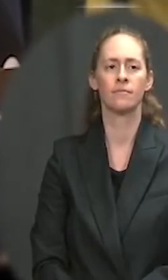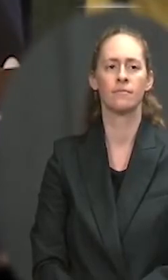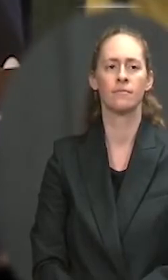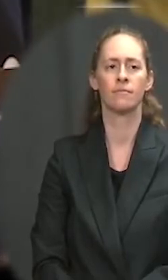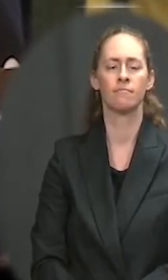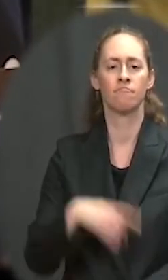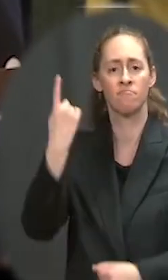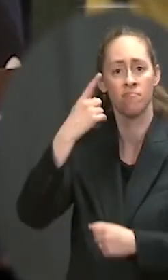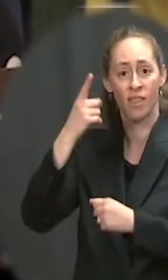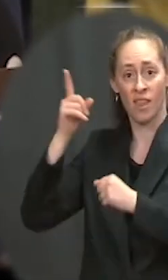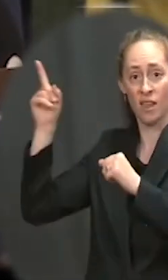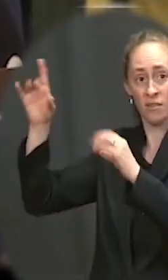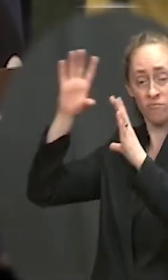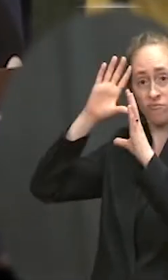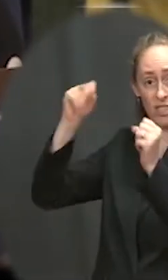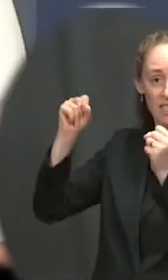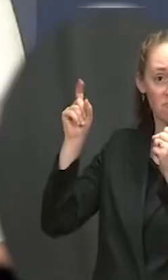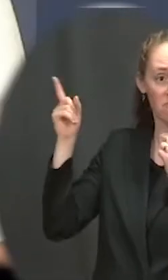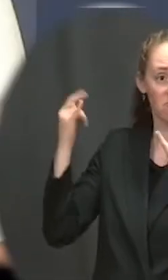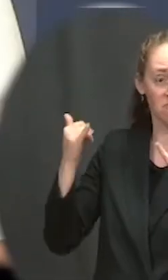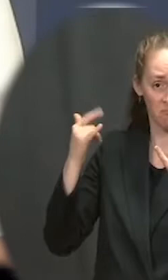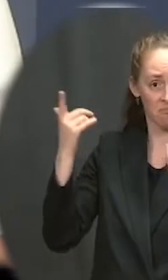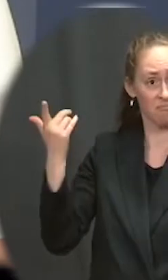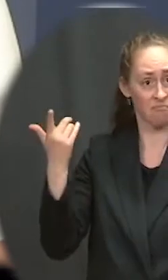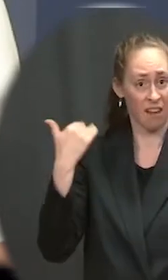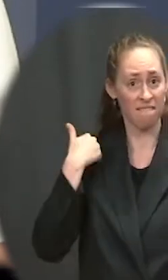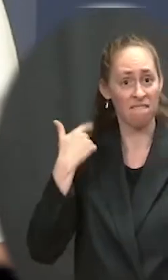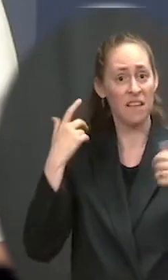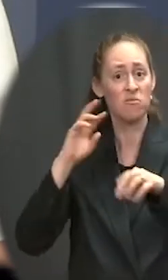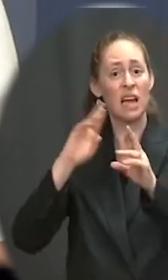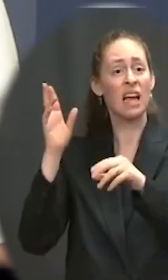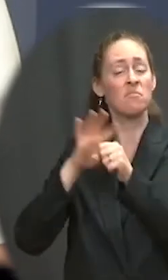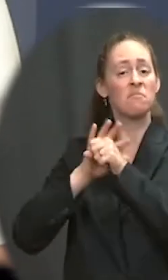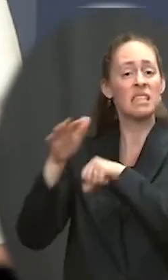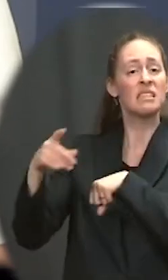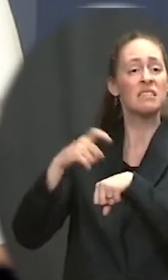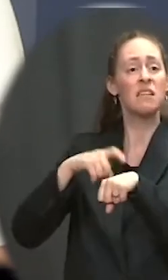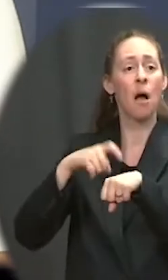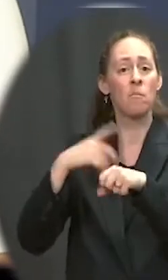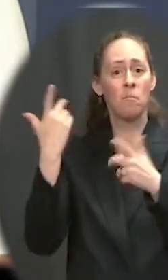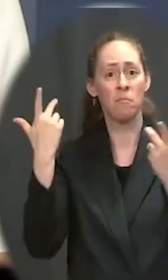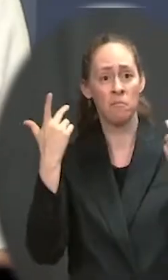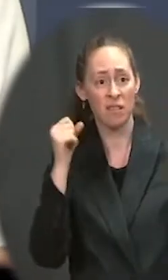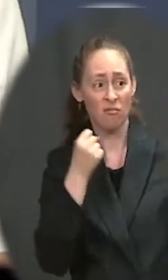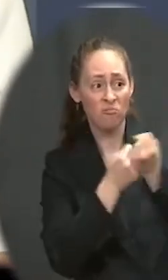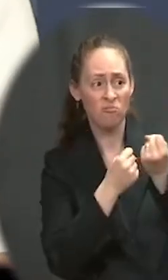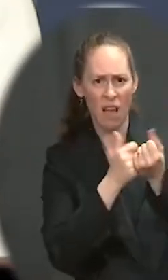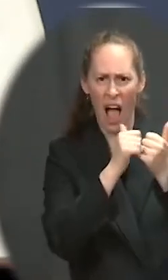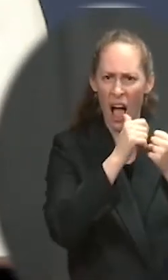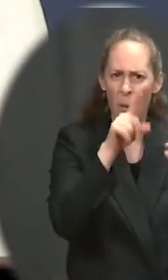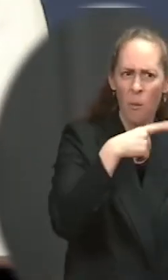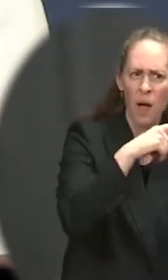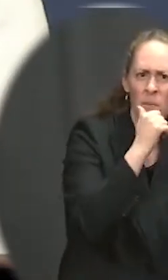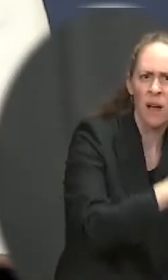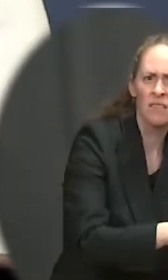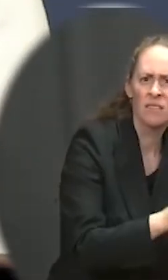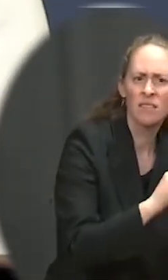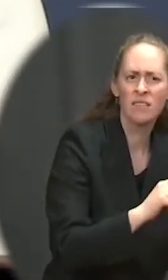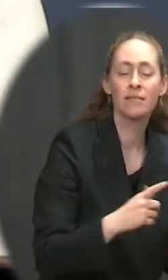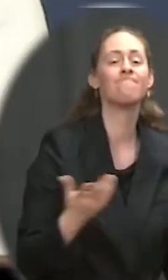commutations? I don't have any previewing of that to provide and probably won't from here. Go ahead in the back.